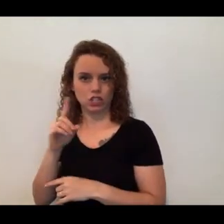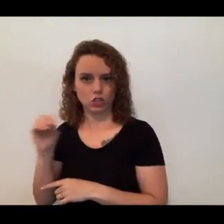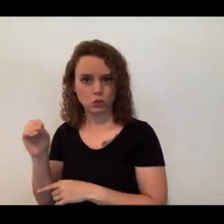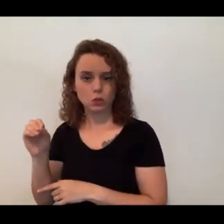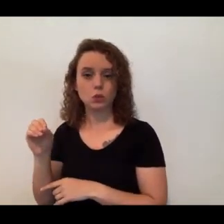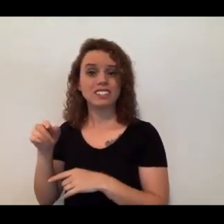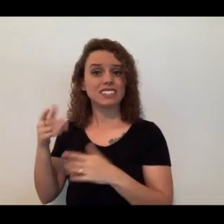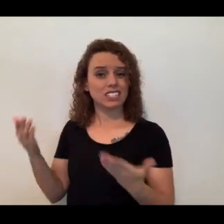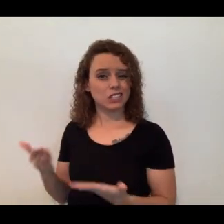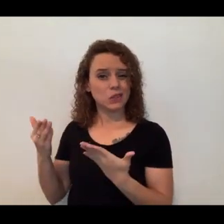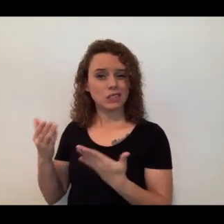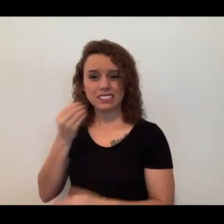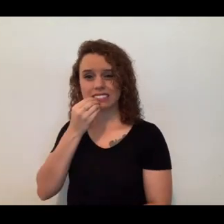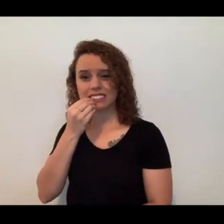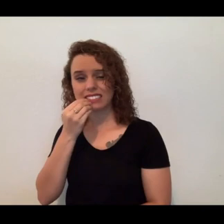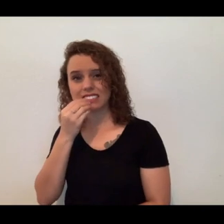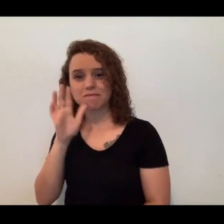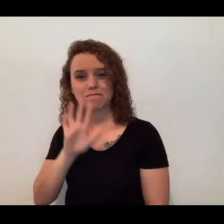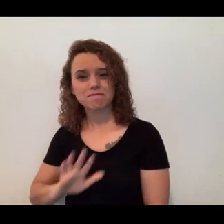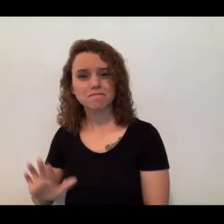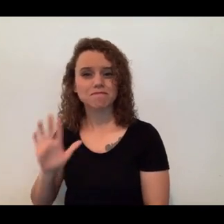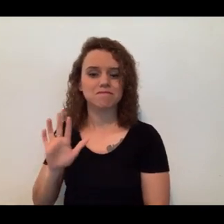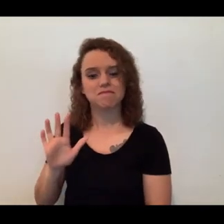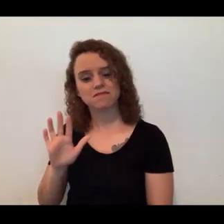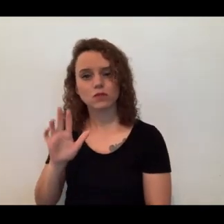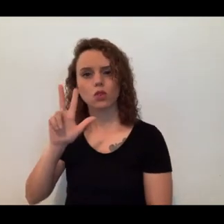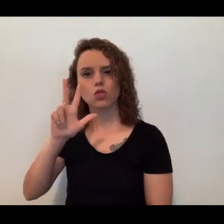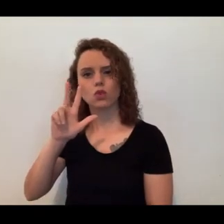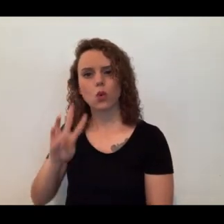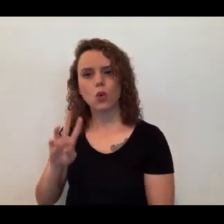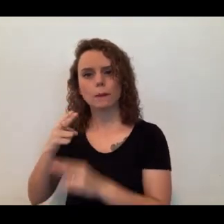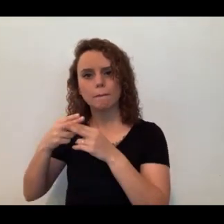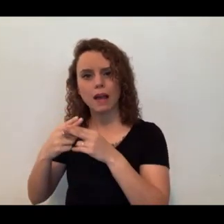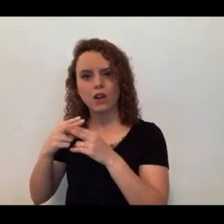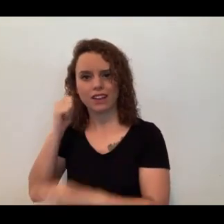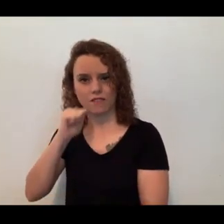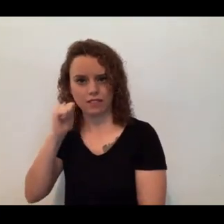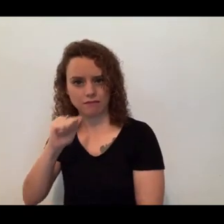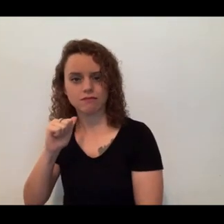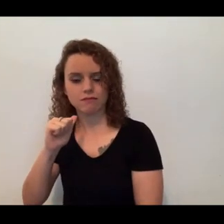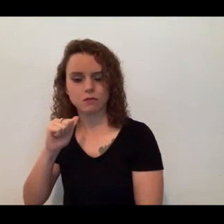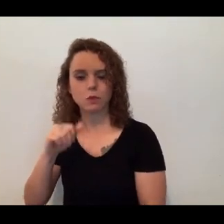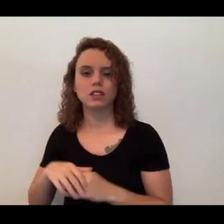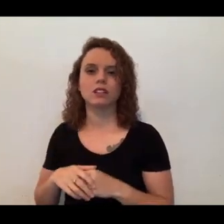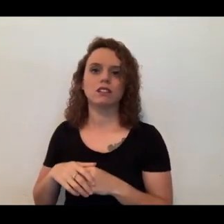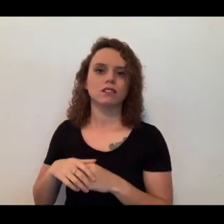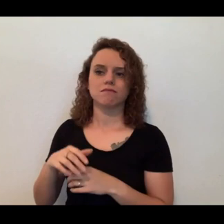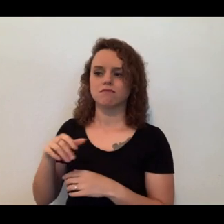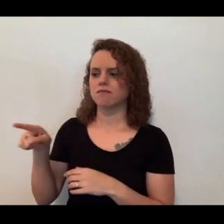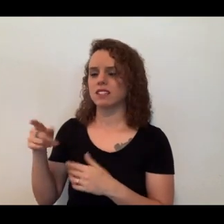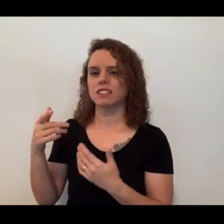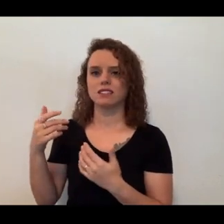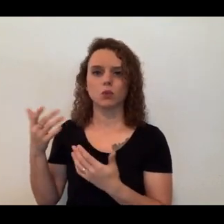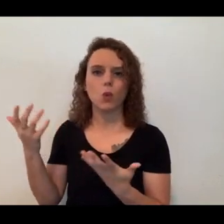maybe three-quarters of a pound of food a day. Now this is going to be made up of raw meat, prey,